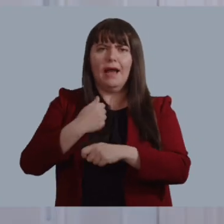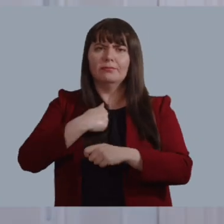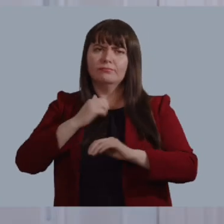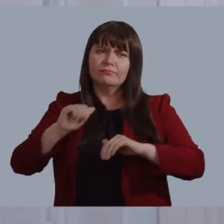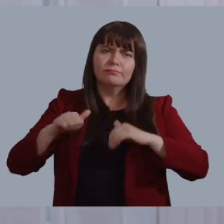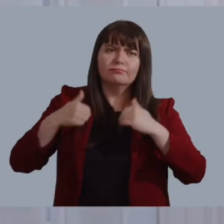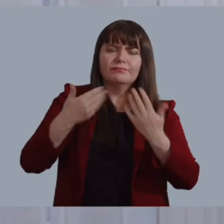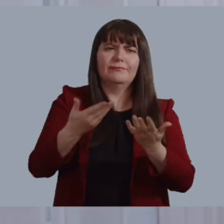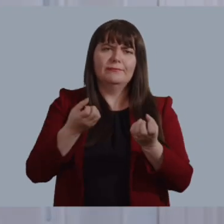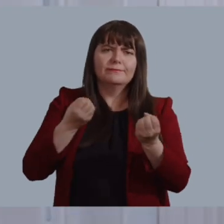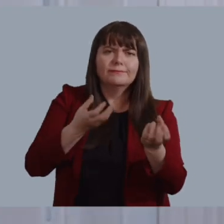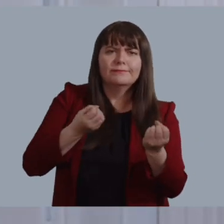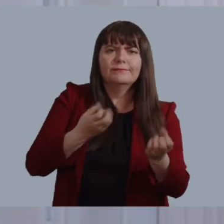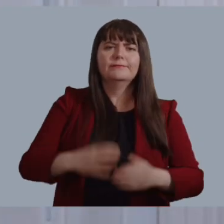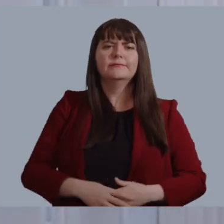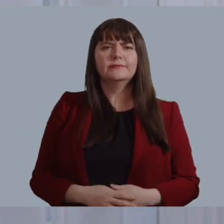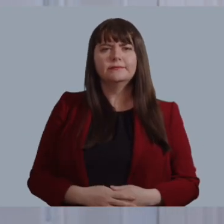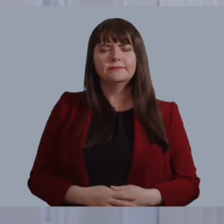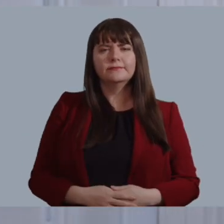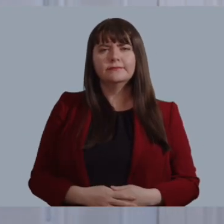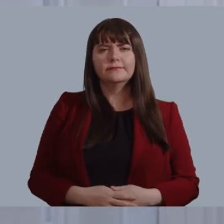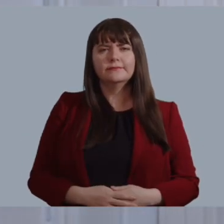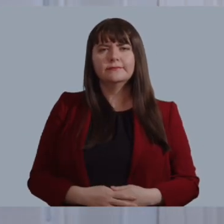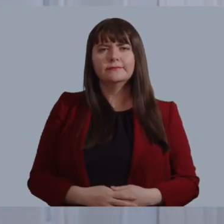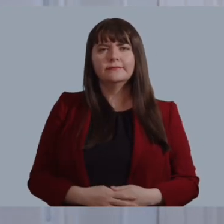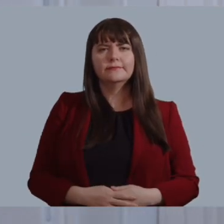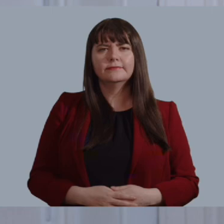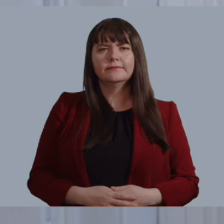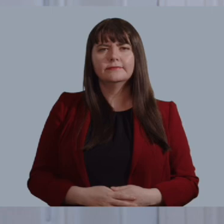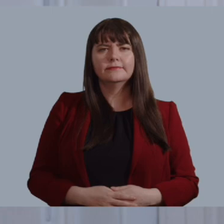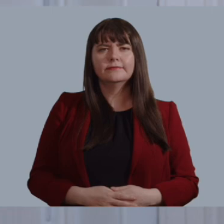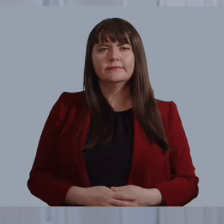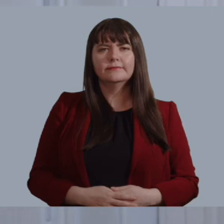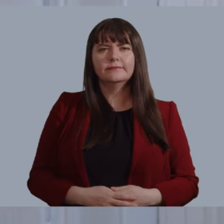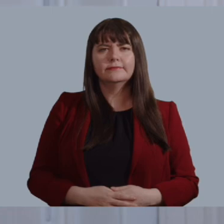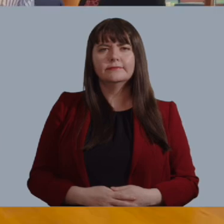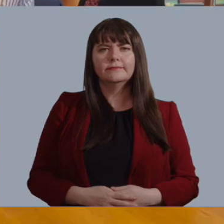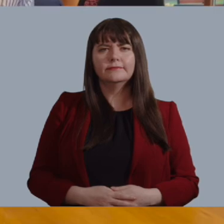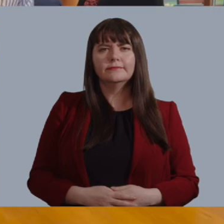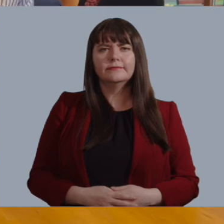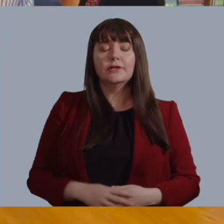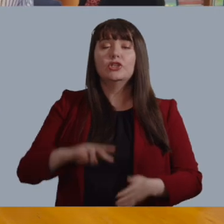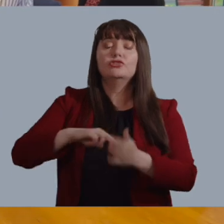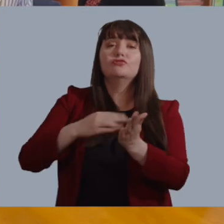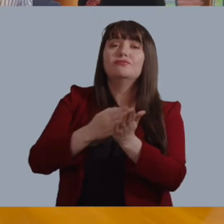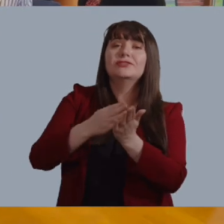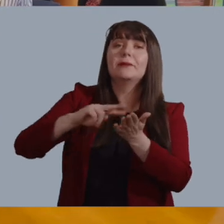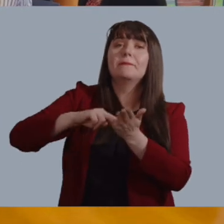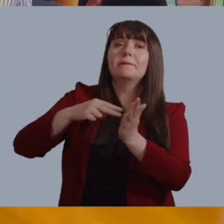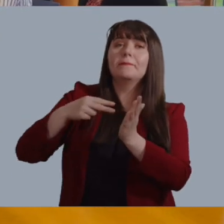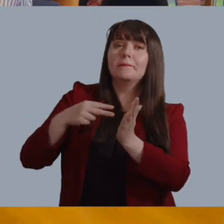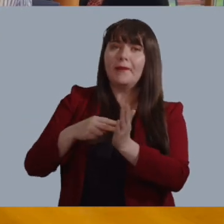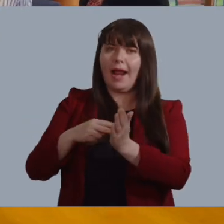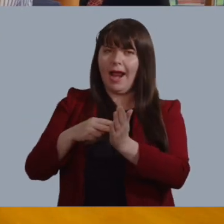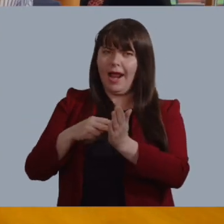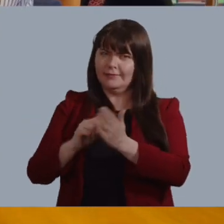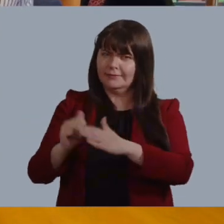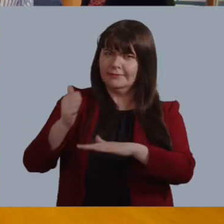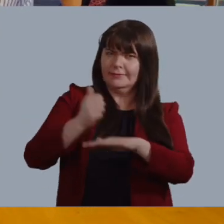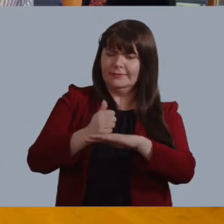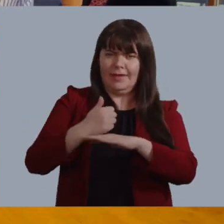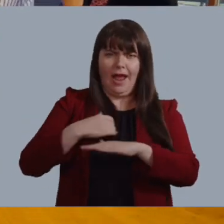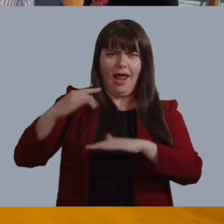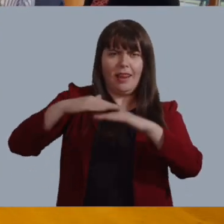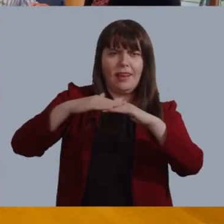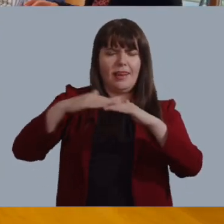I would like to thank all those who took the time to provide input. This strategic plan sets out our high